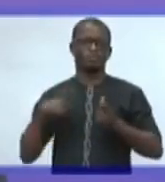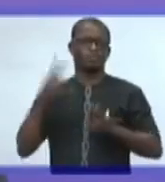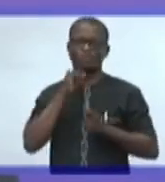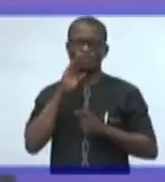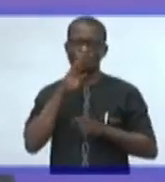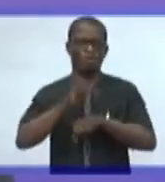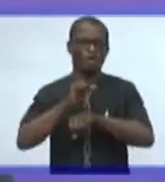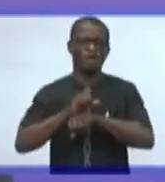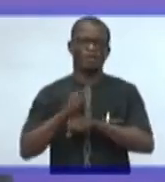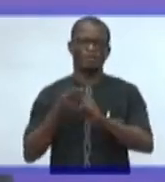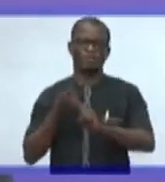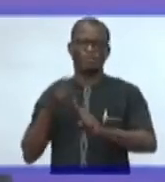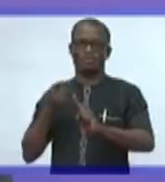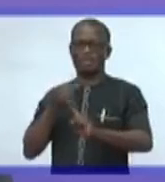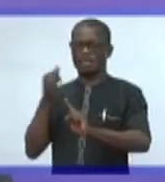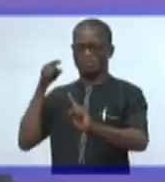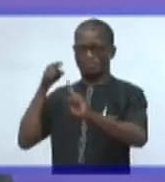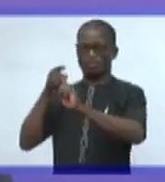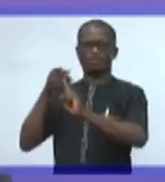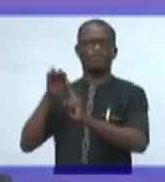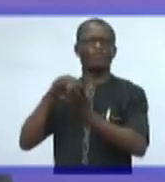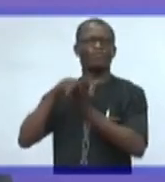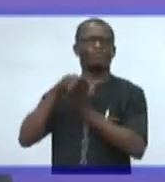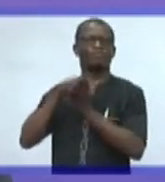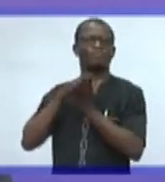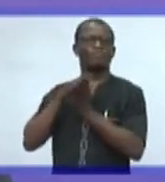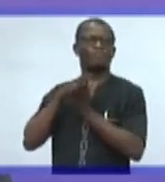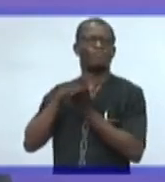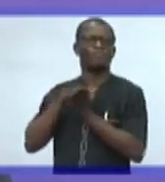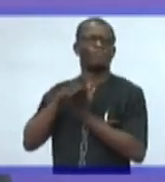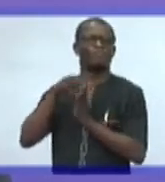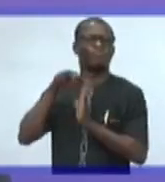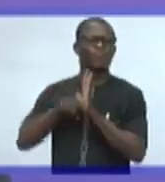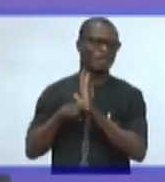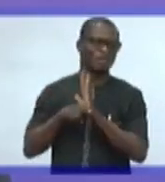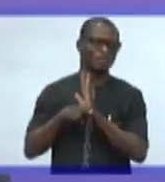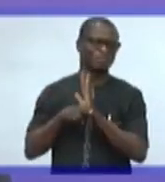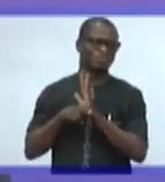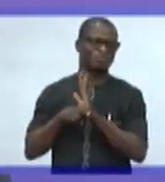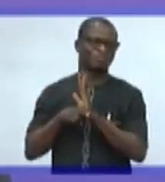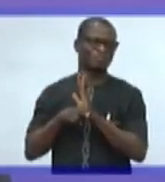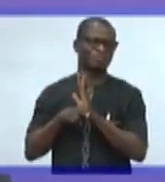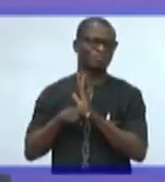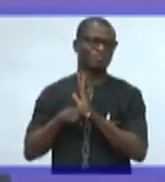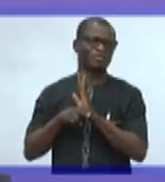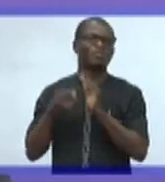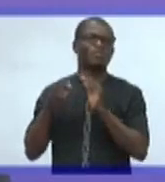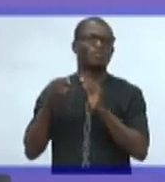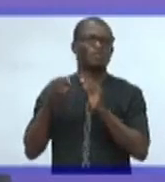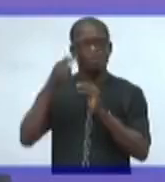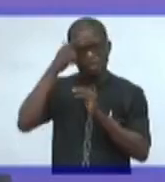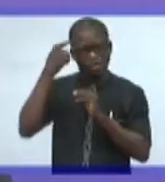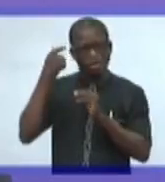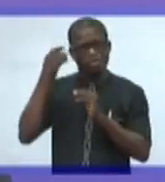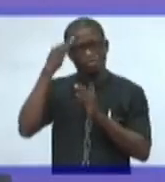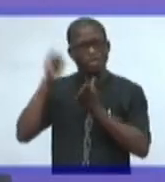a point of weakness, driven by the fact that great changes are